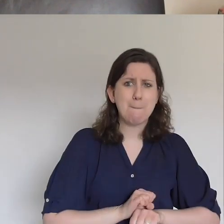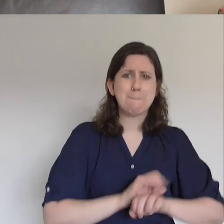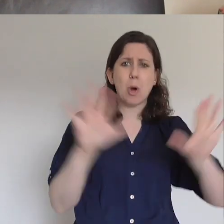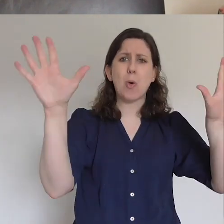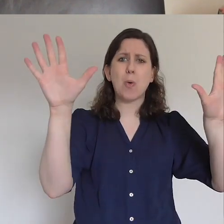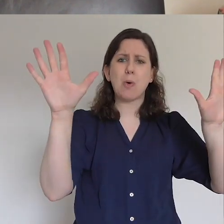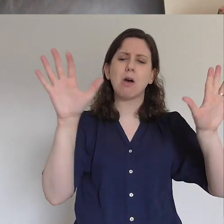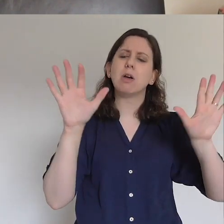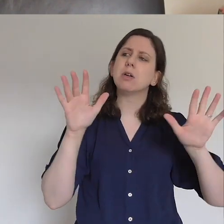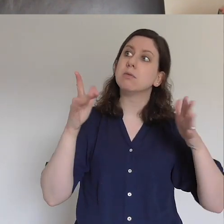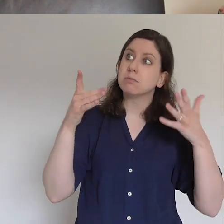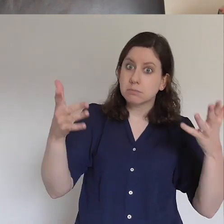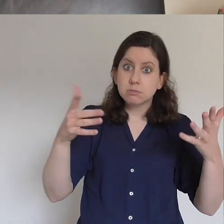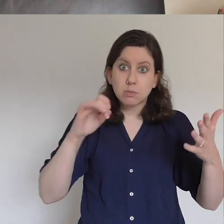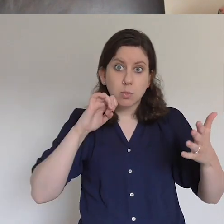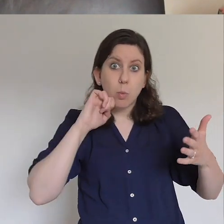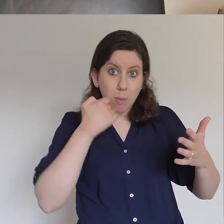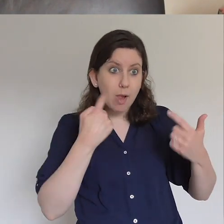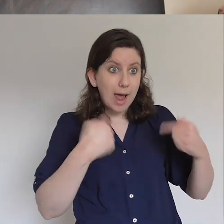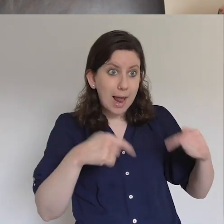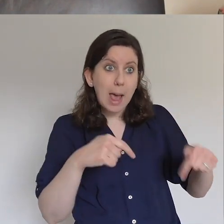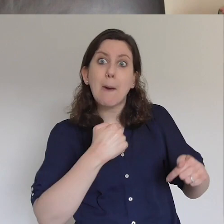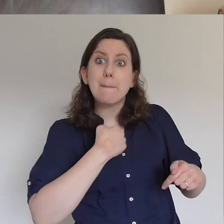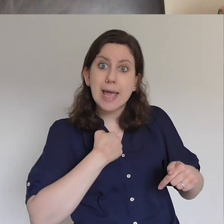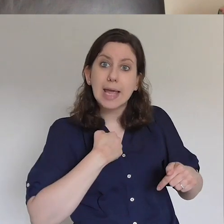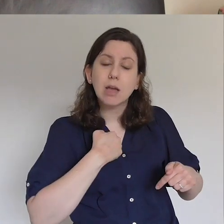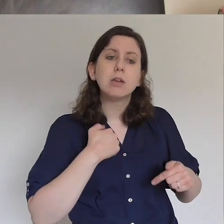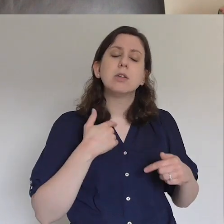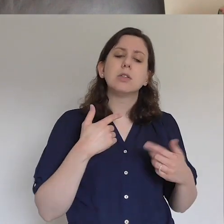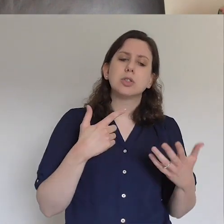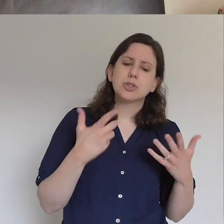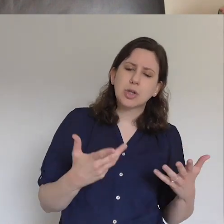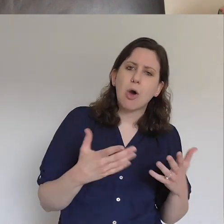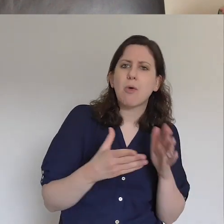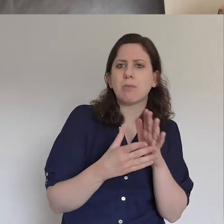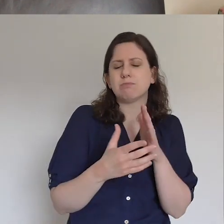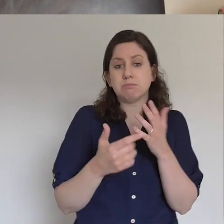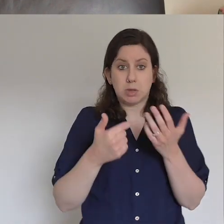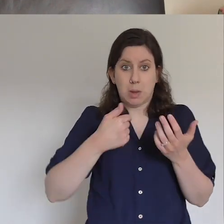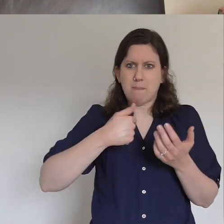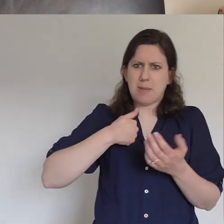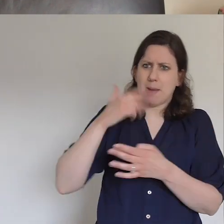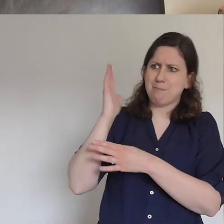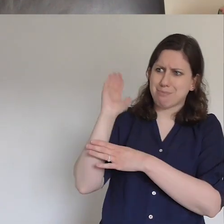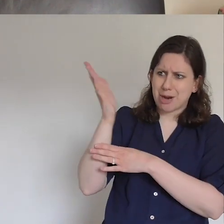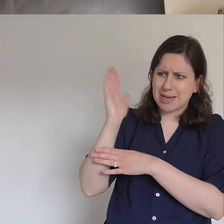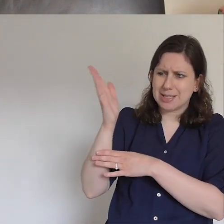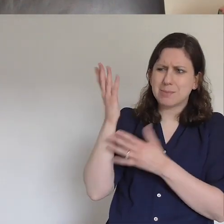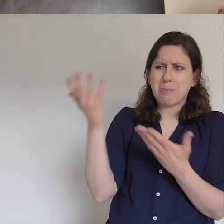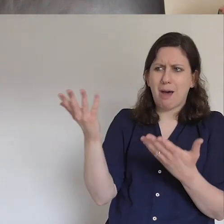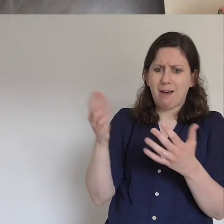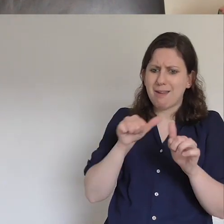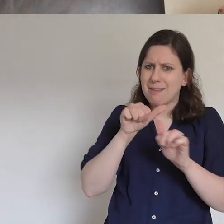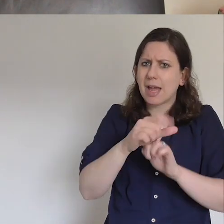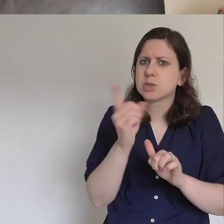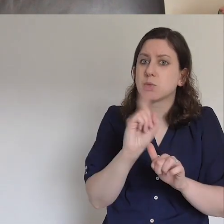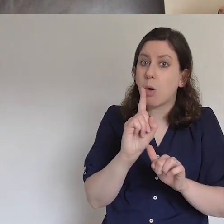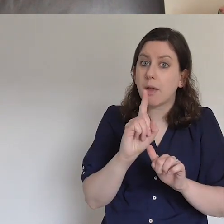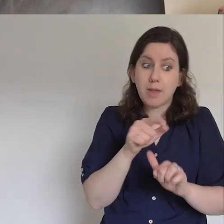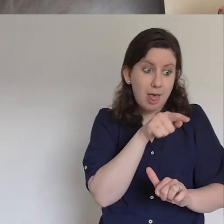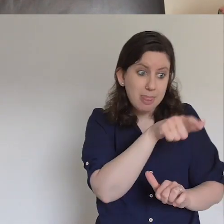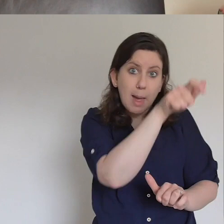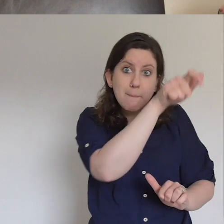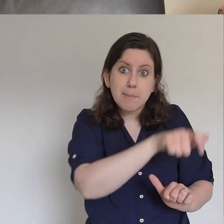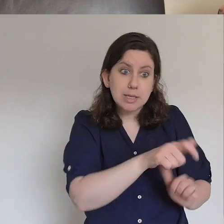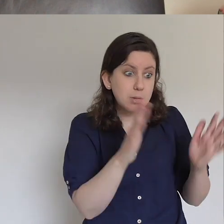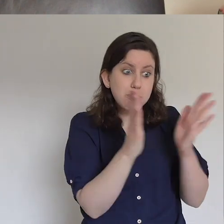power? So you're going to preach about that but are you going to pray for that person to be healed? Are you going to begin to step out and move in the